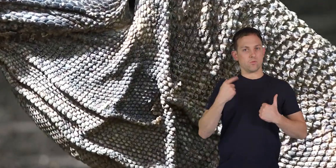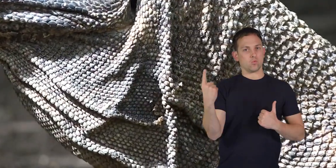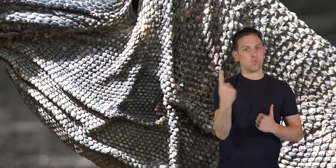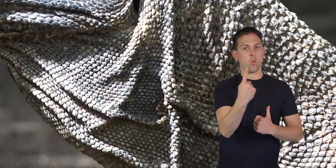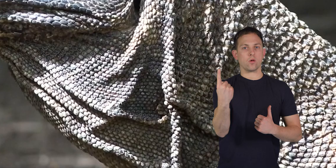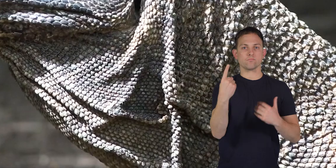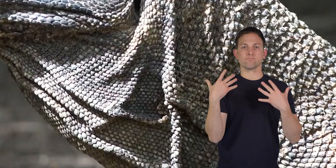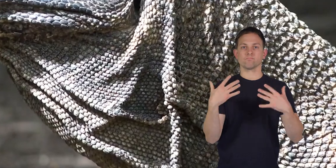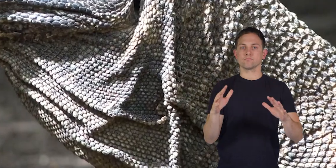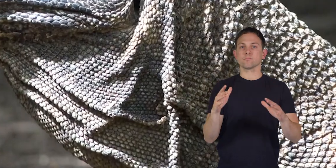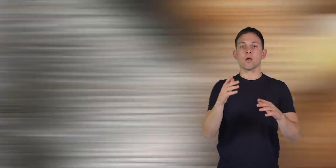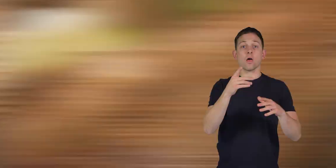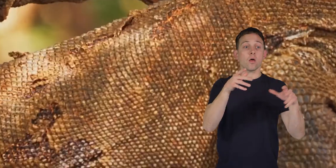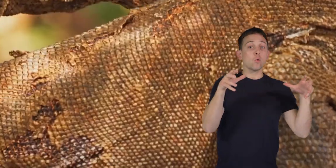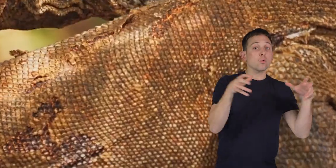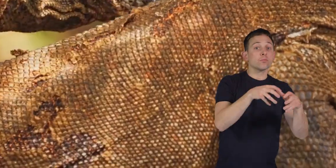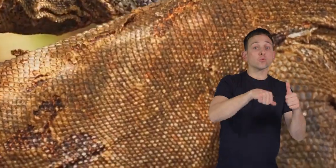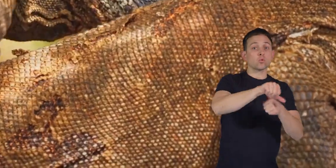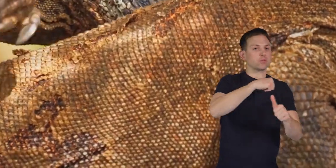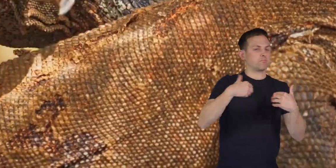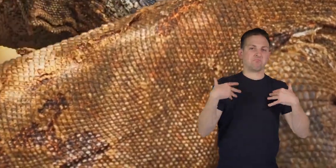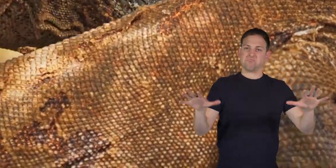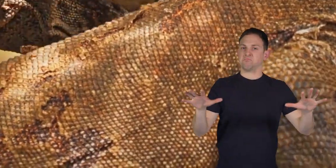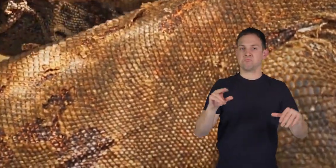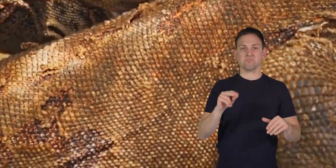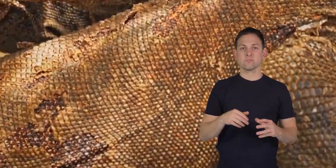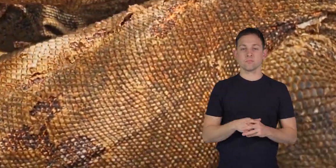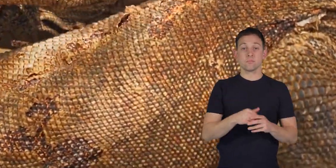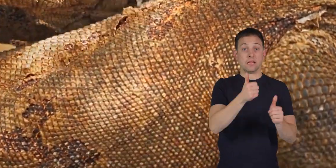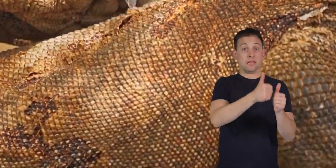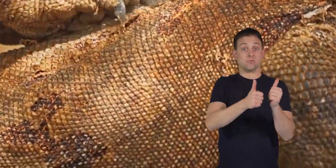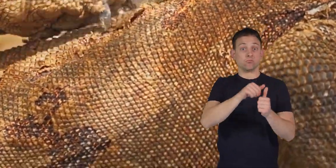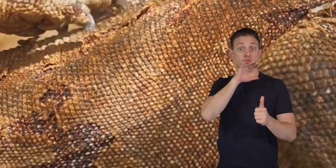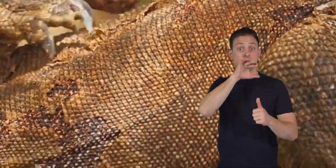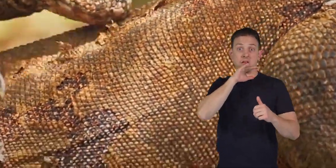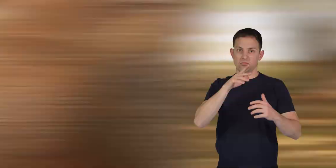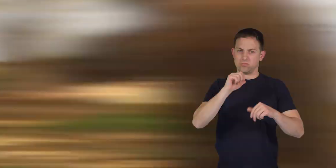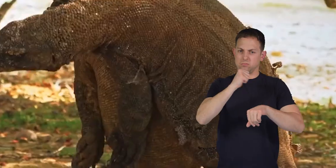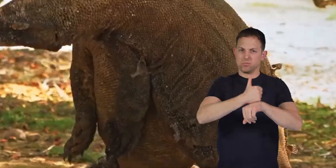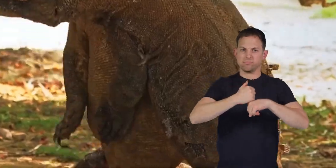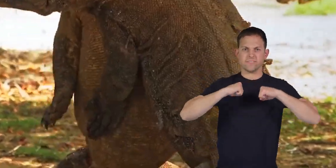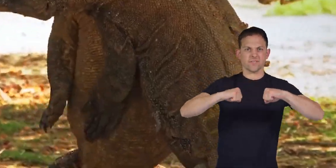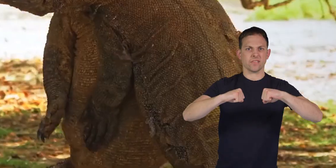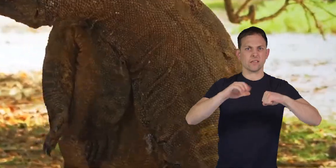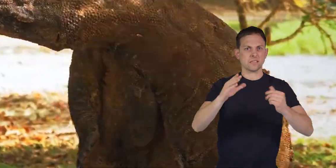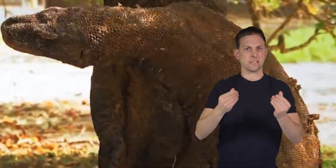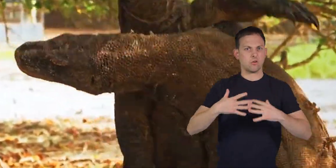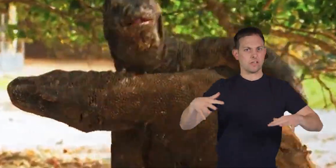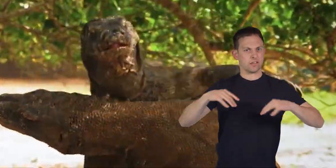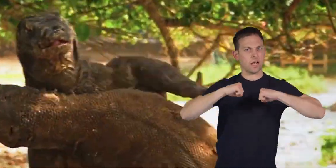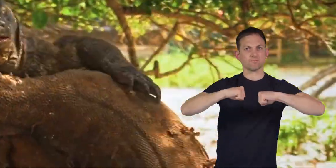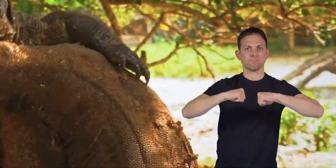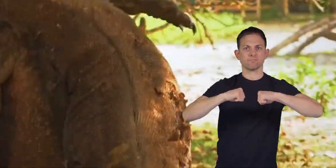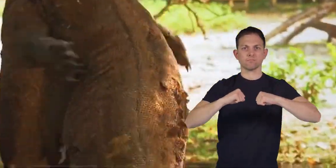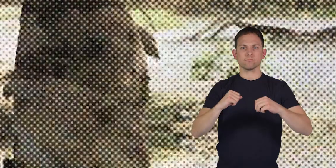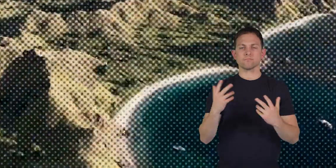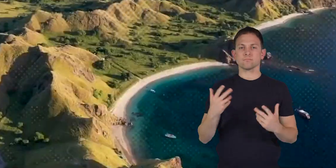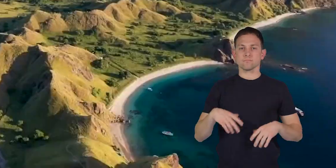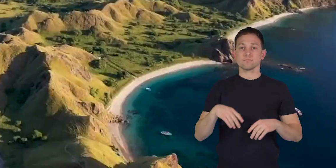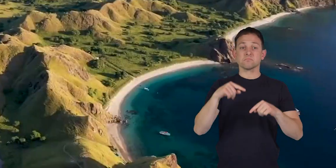to live solitary lives instead of in social groups. Each dragon establishes and defends its territory,